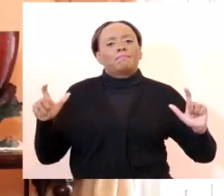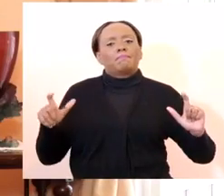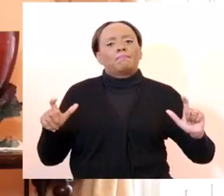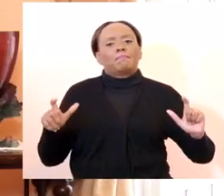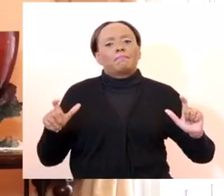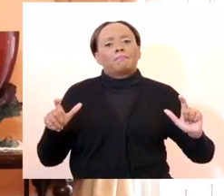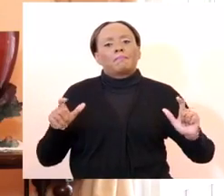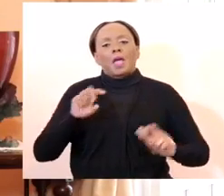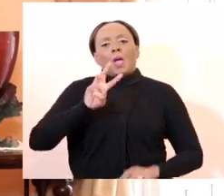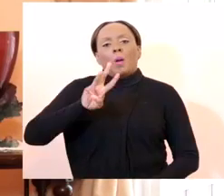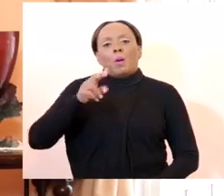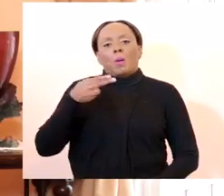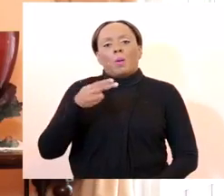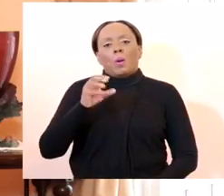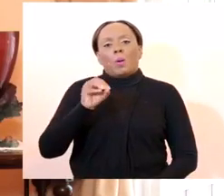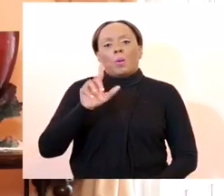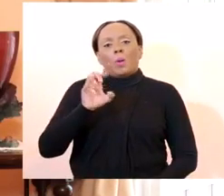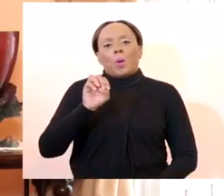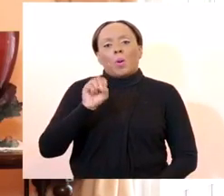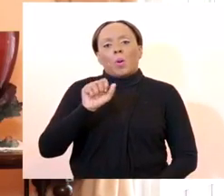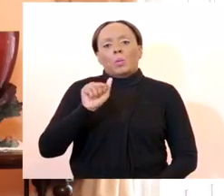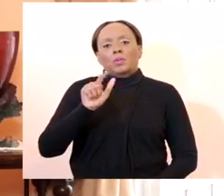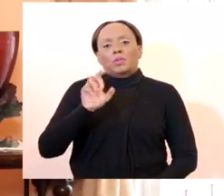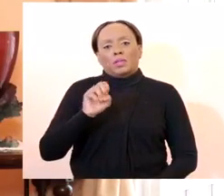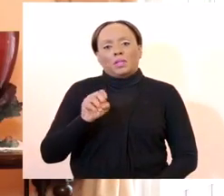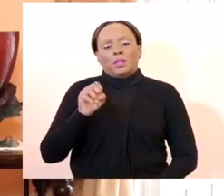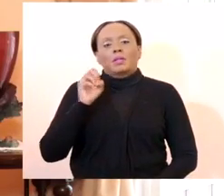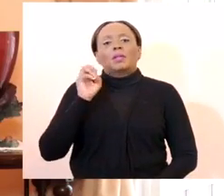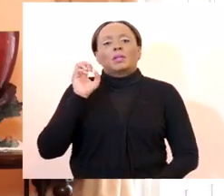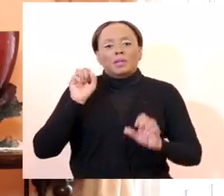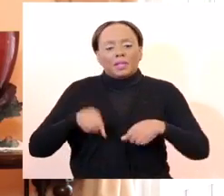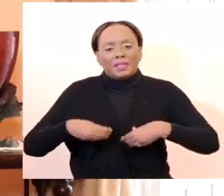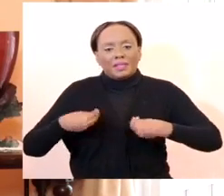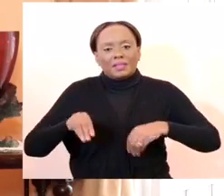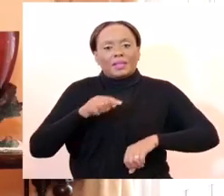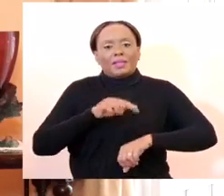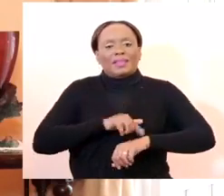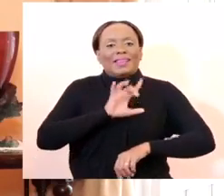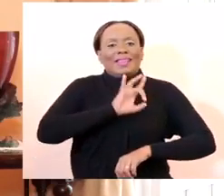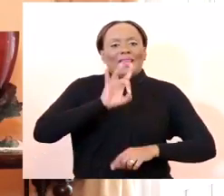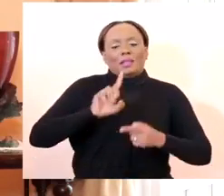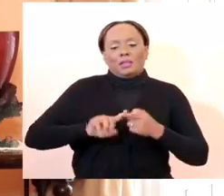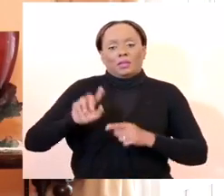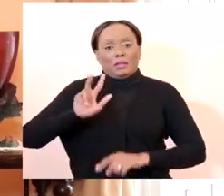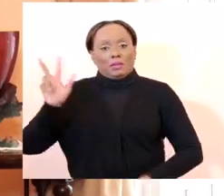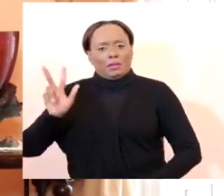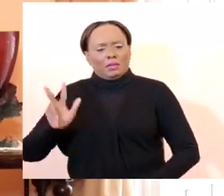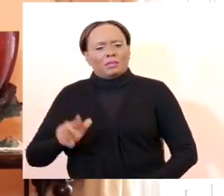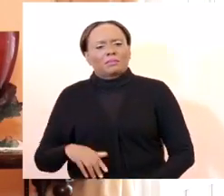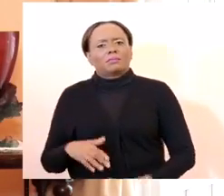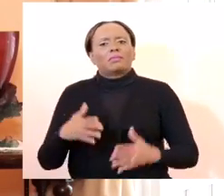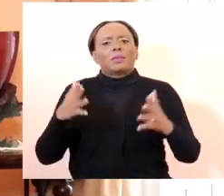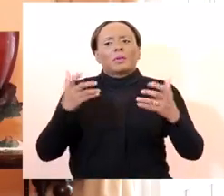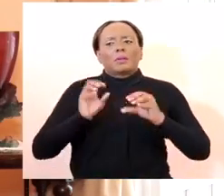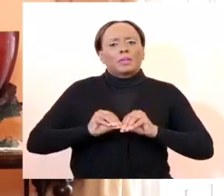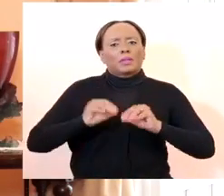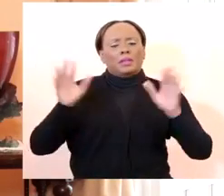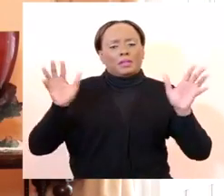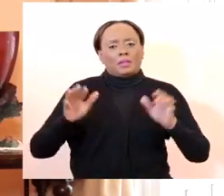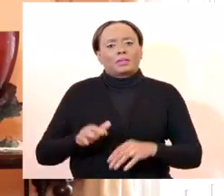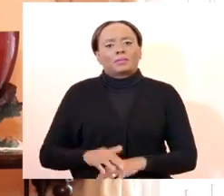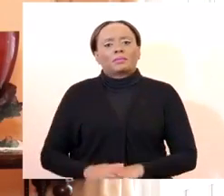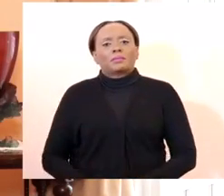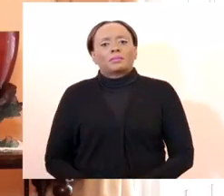hours of 8 and 3. What I want to make clear is that even though the government has taken a decision to give